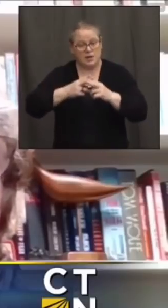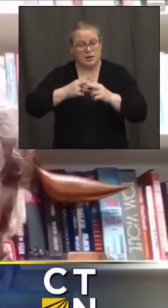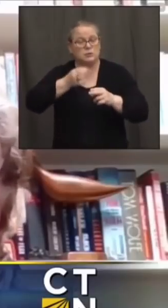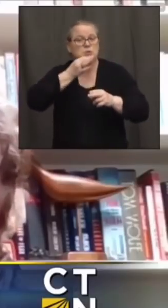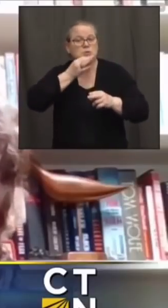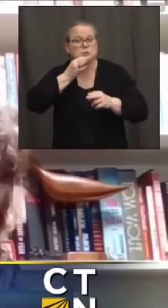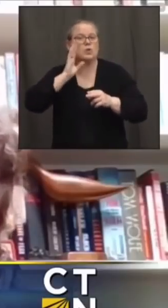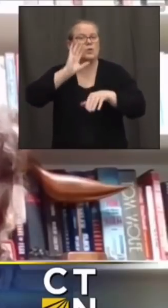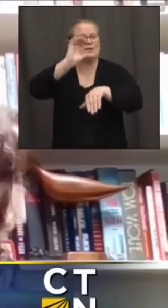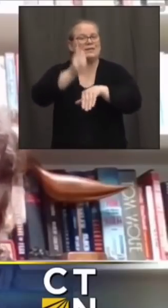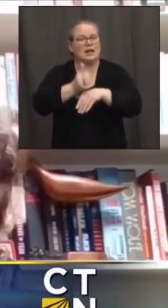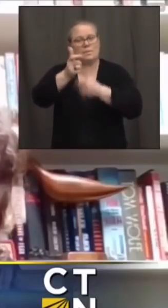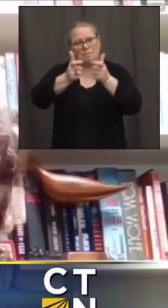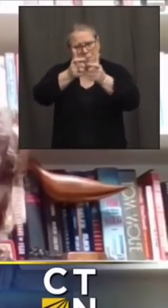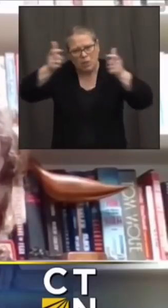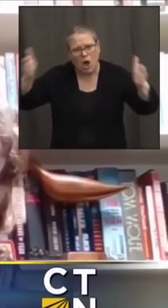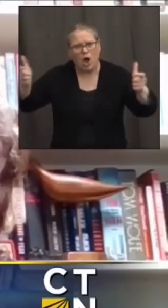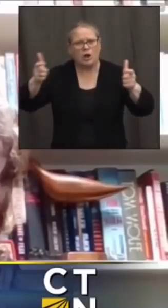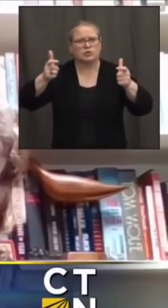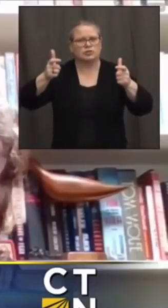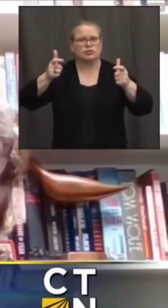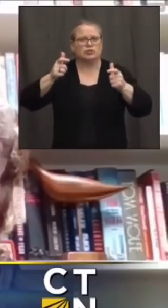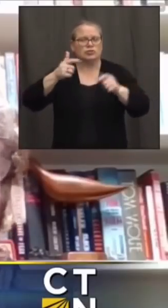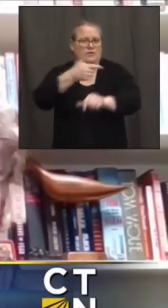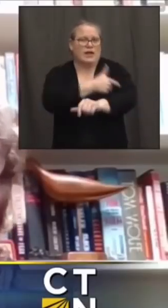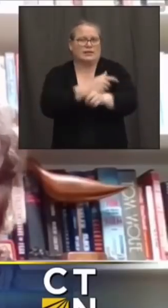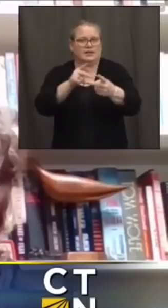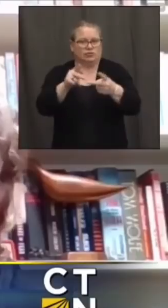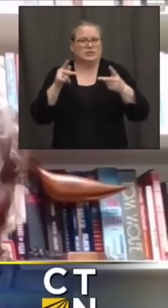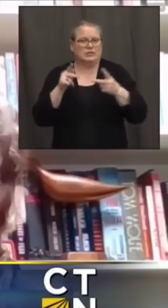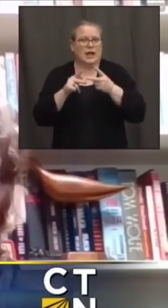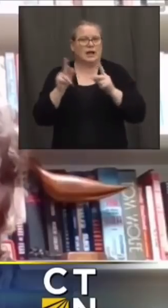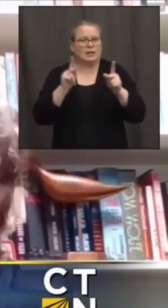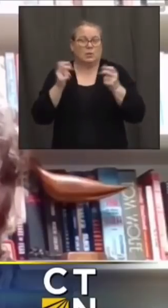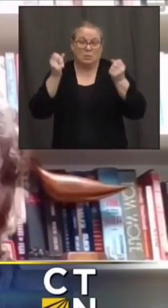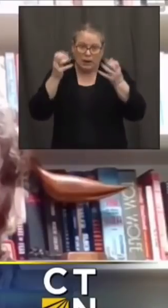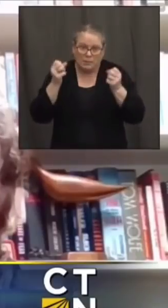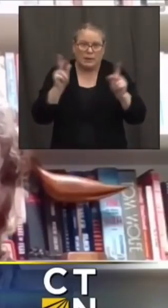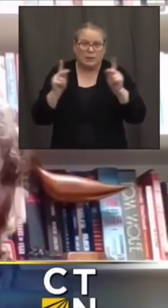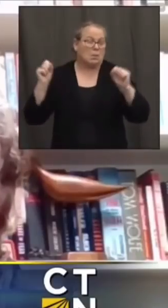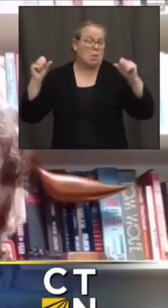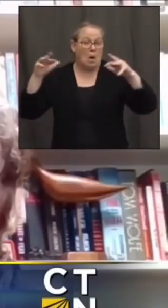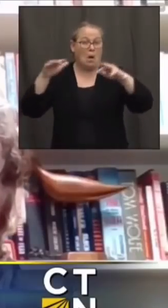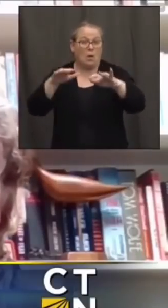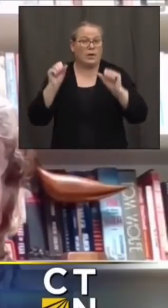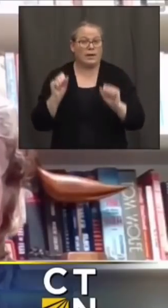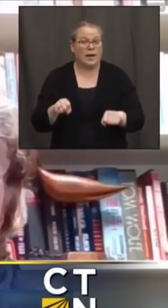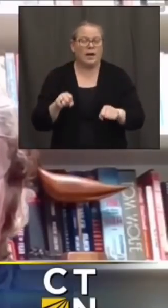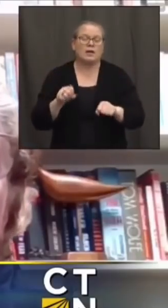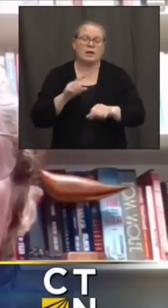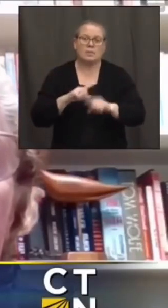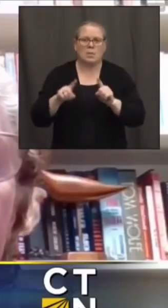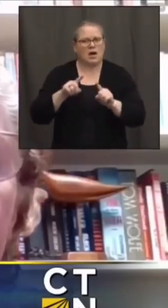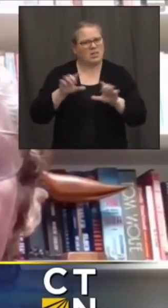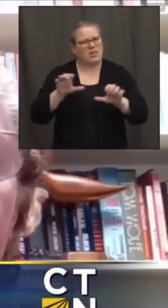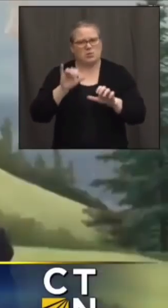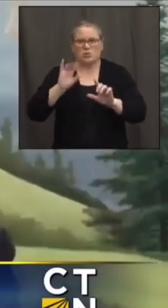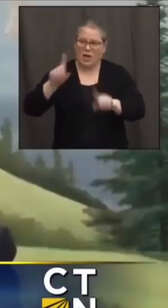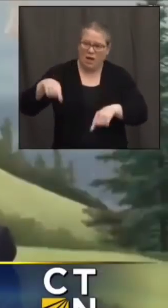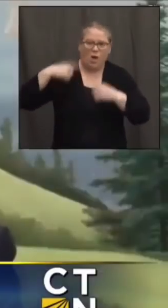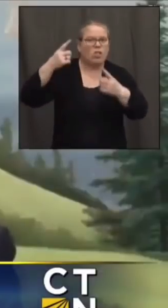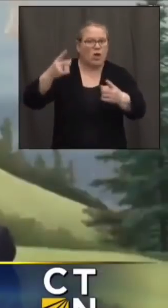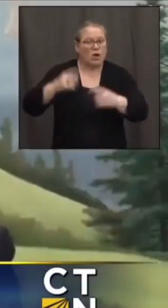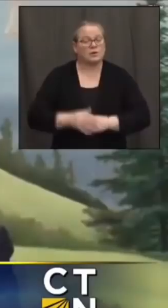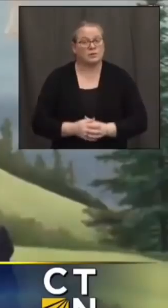but they have been doing this right along and um and are you know using the systems that they have in play yes so